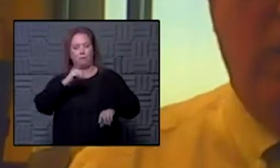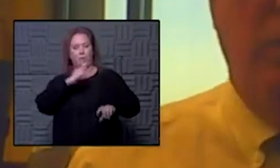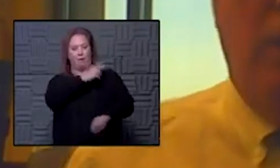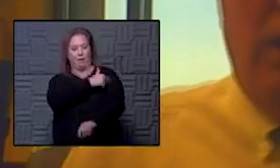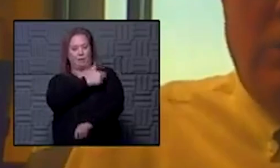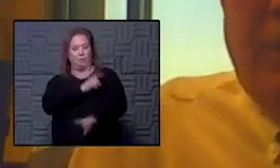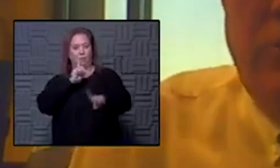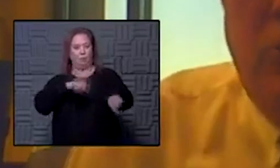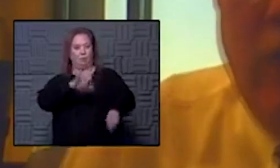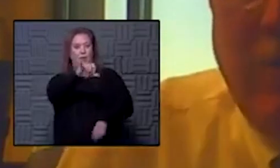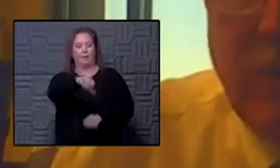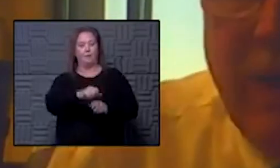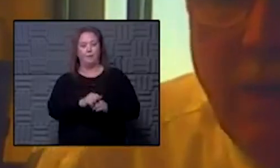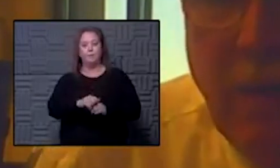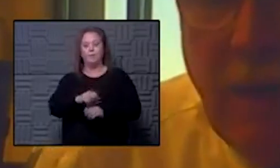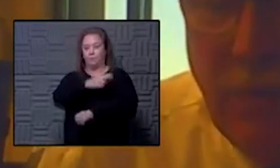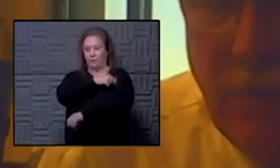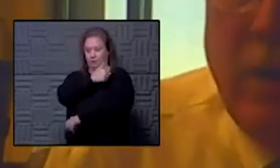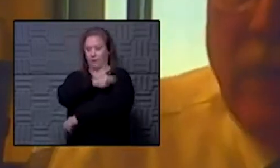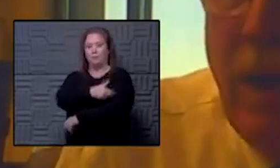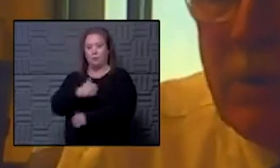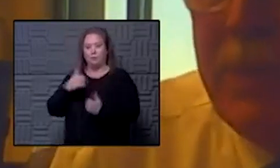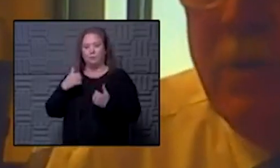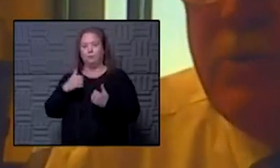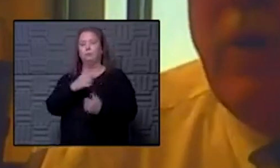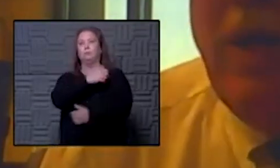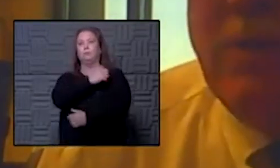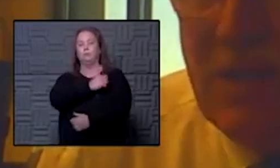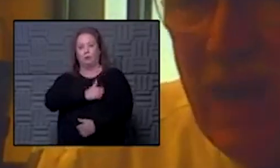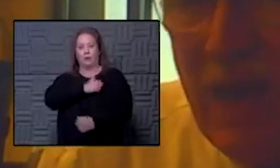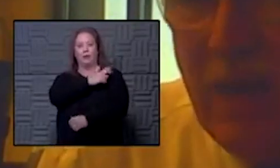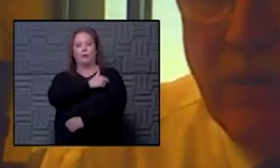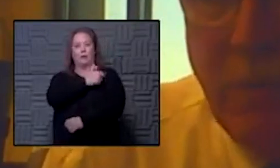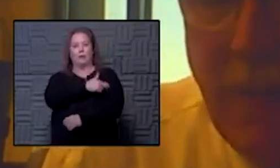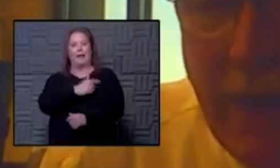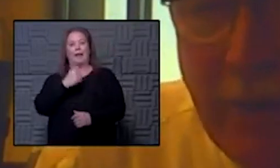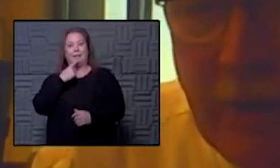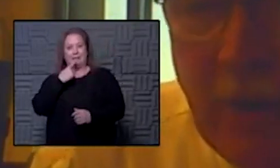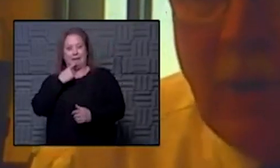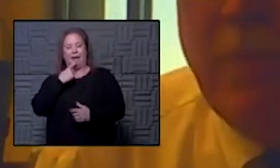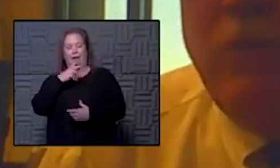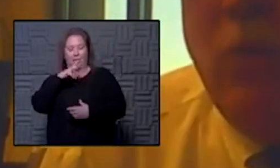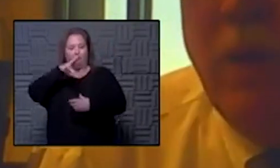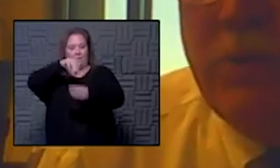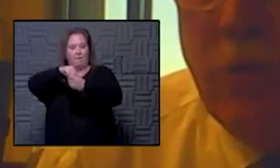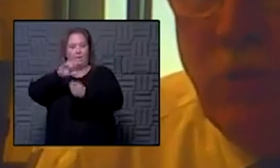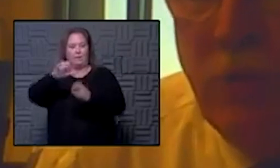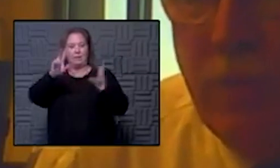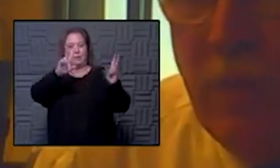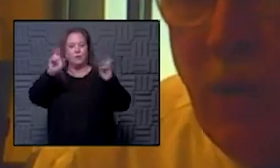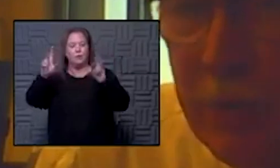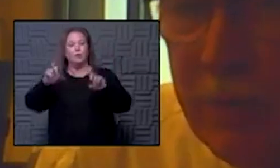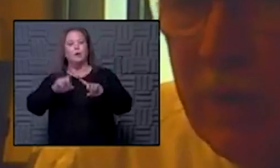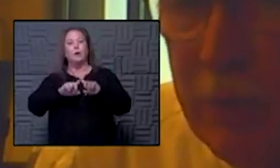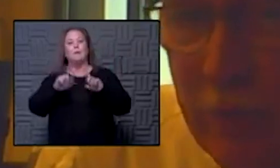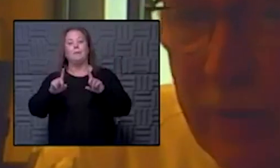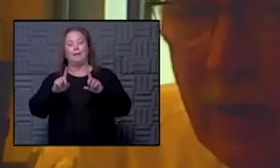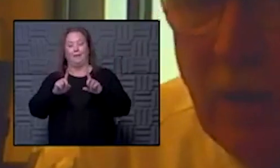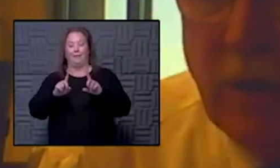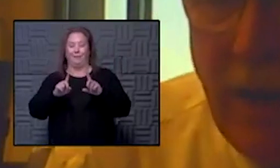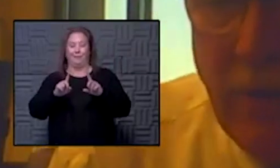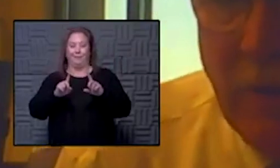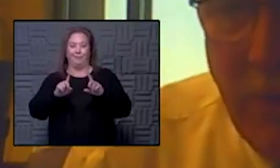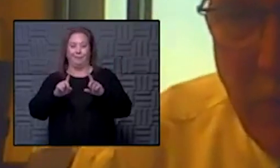well the hospitals do have a state sorry the hospitals do have a say in this matter but the ones who ultimately